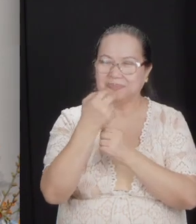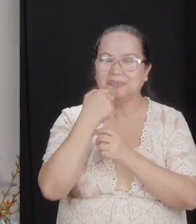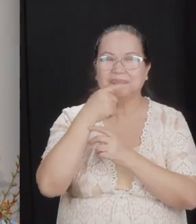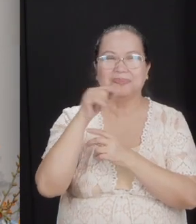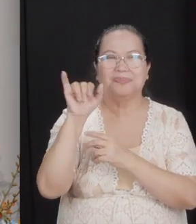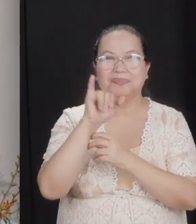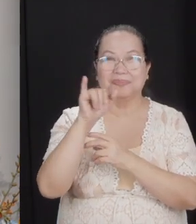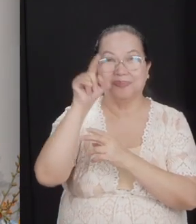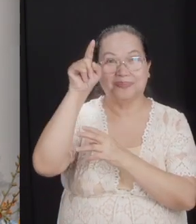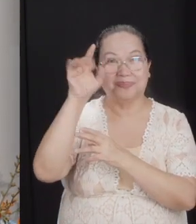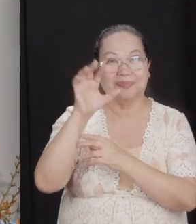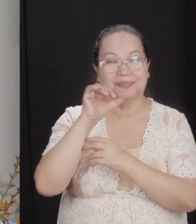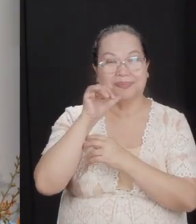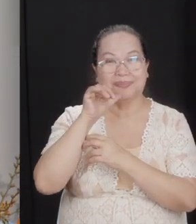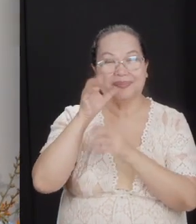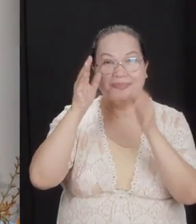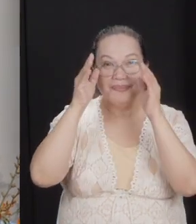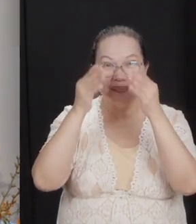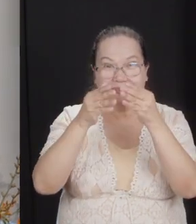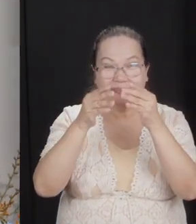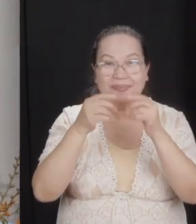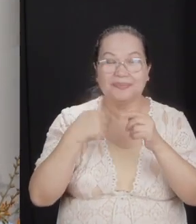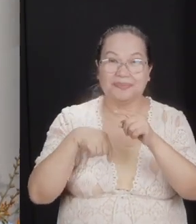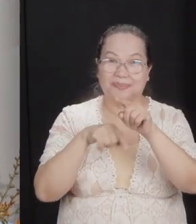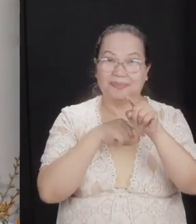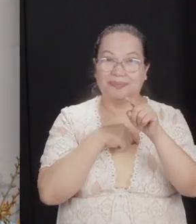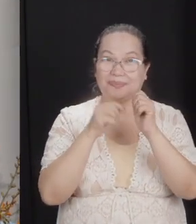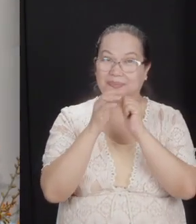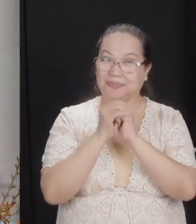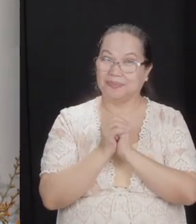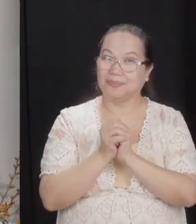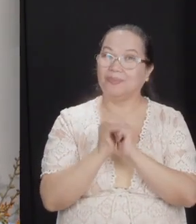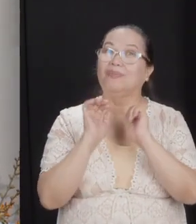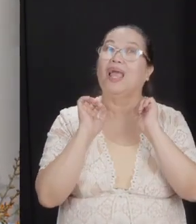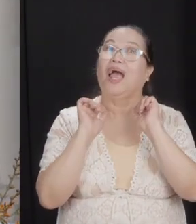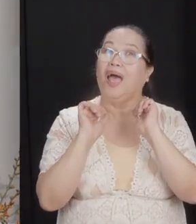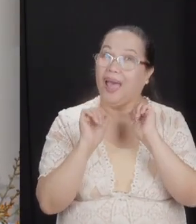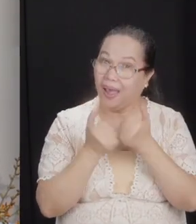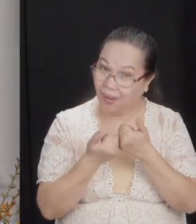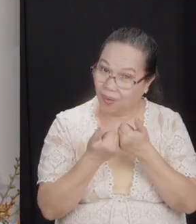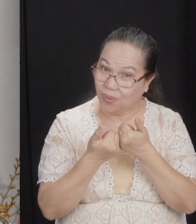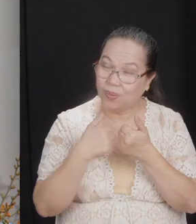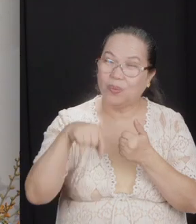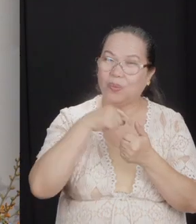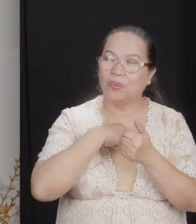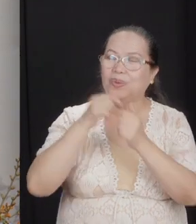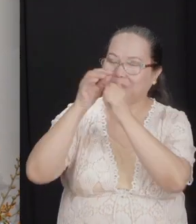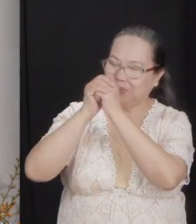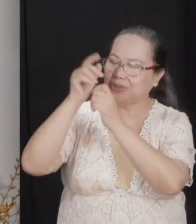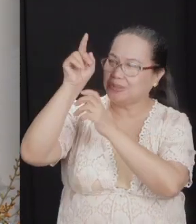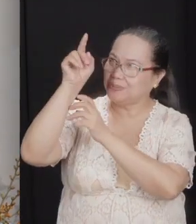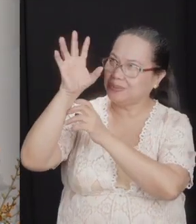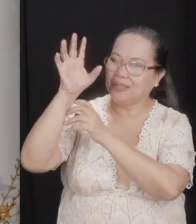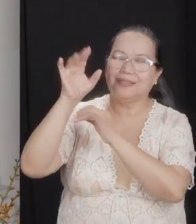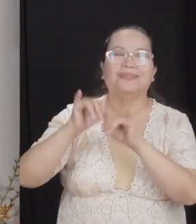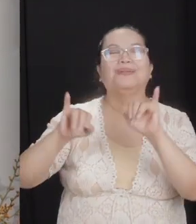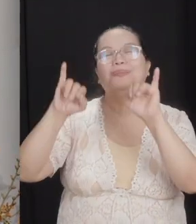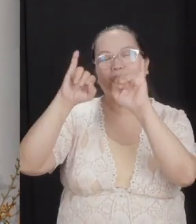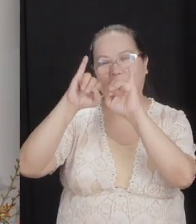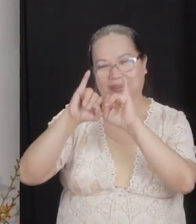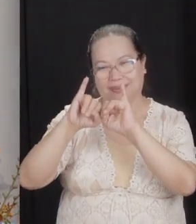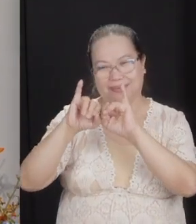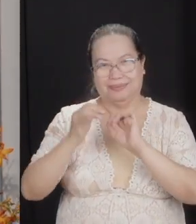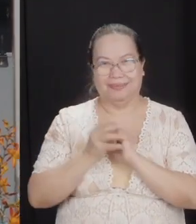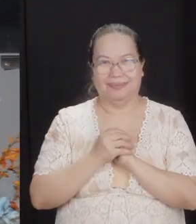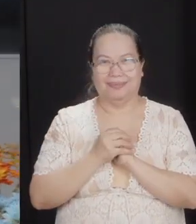our God is not just concerned with the fact that we worship him, but how we worship him matters. But there's